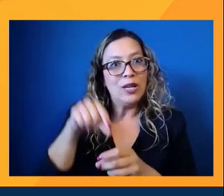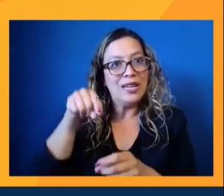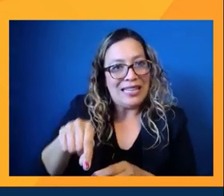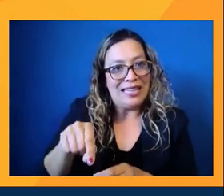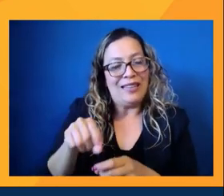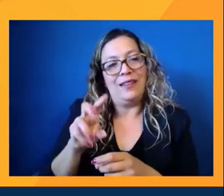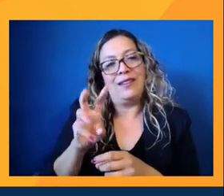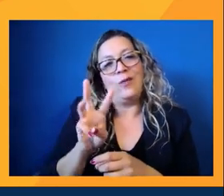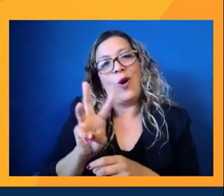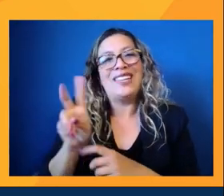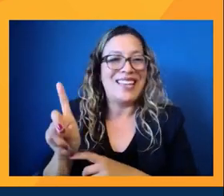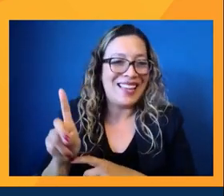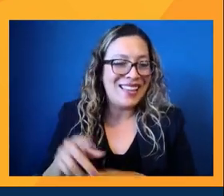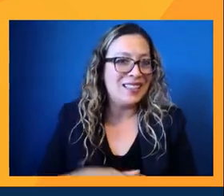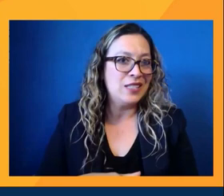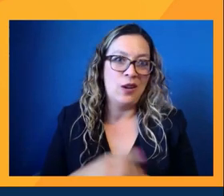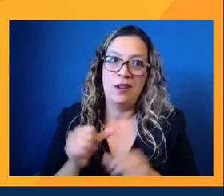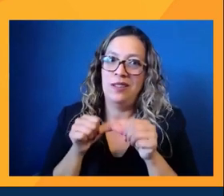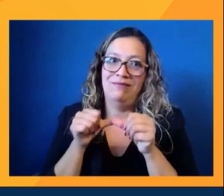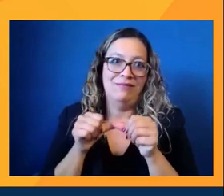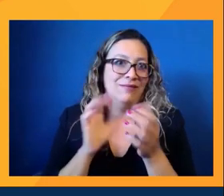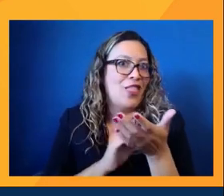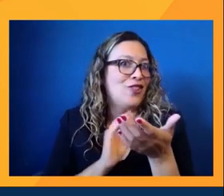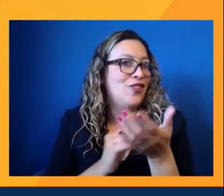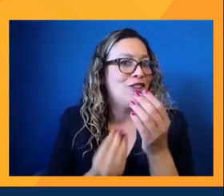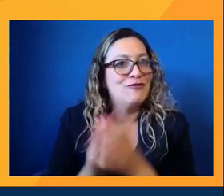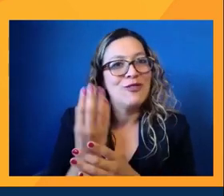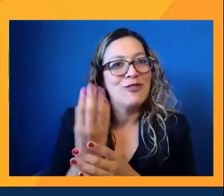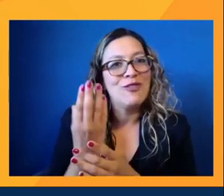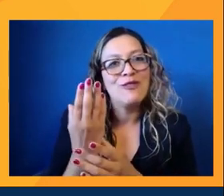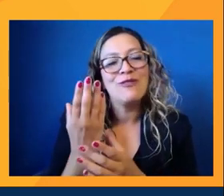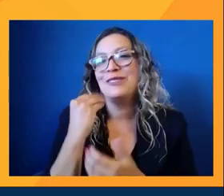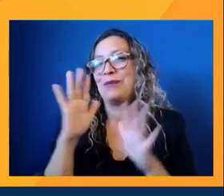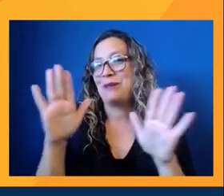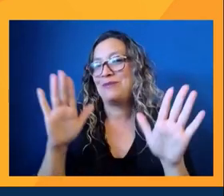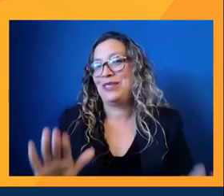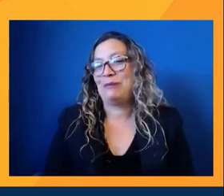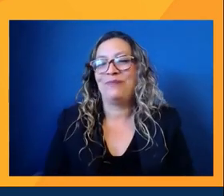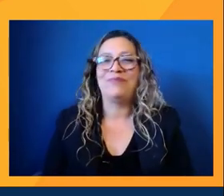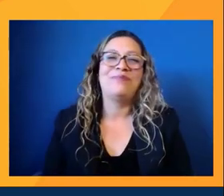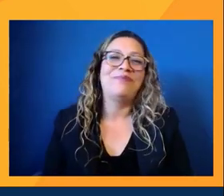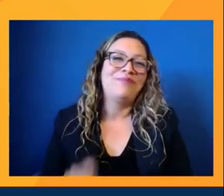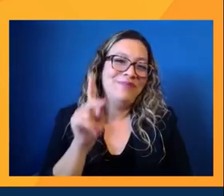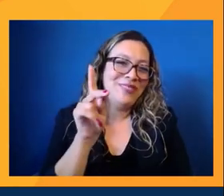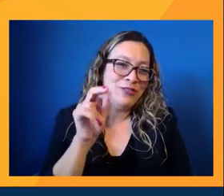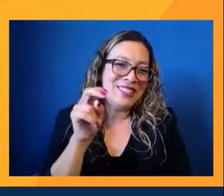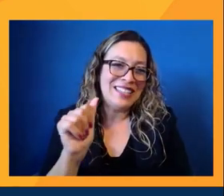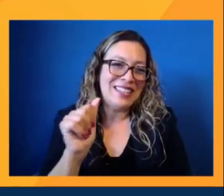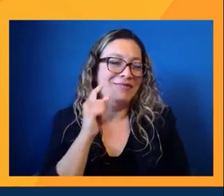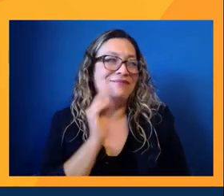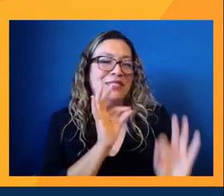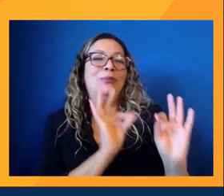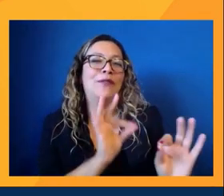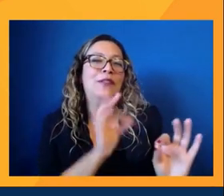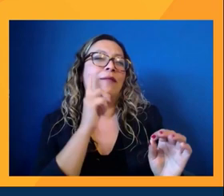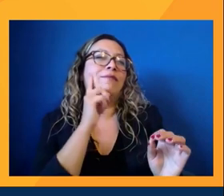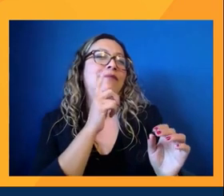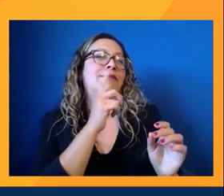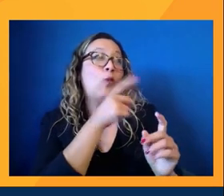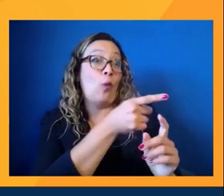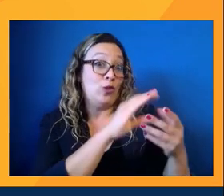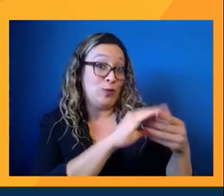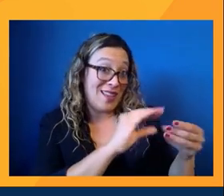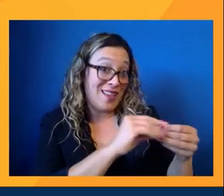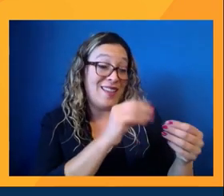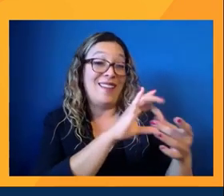a nonstop experience. It's been so amazing. Well, I love that. And that's actually a perfect segue into our next question because I'm